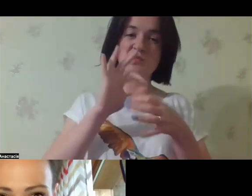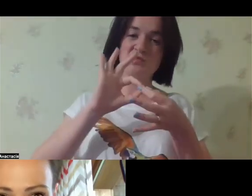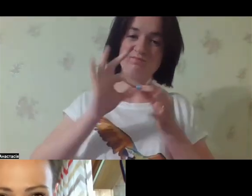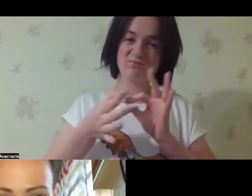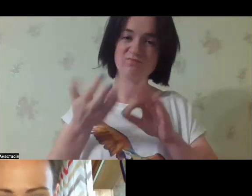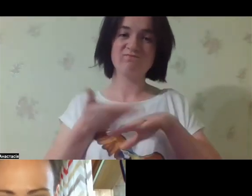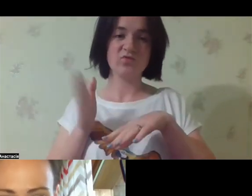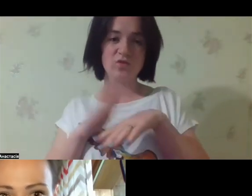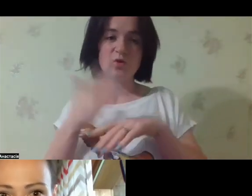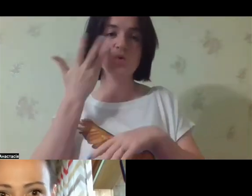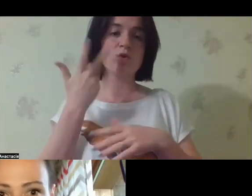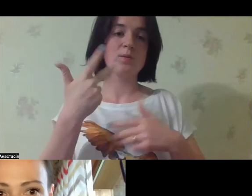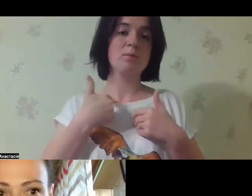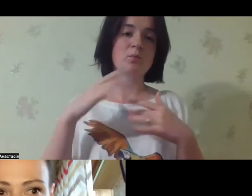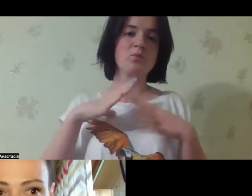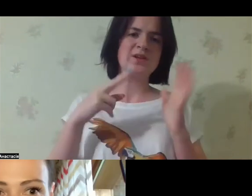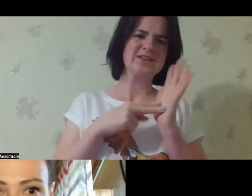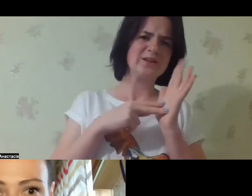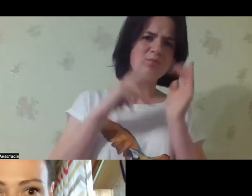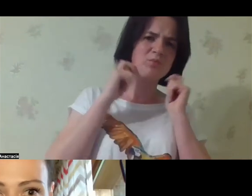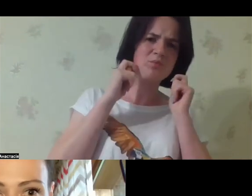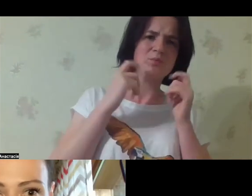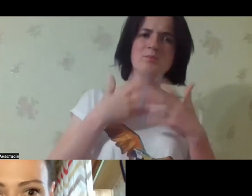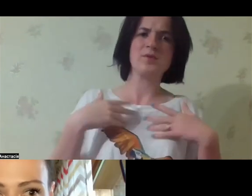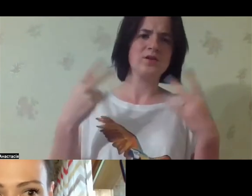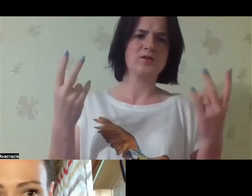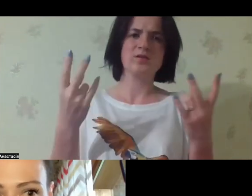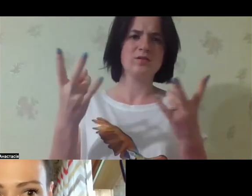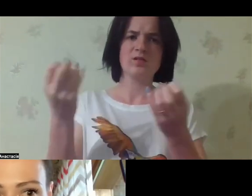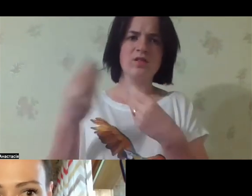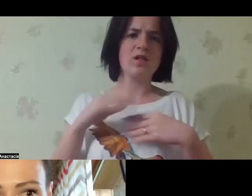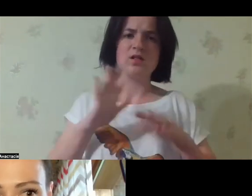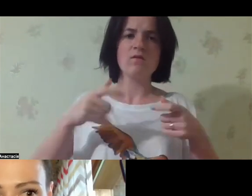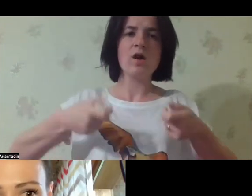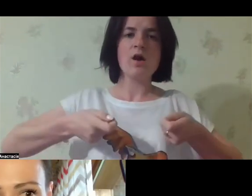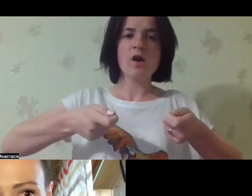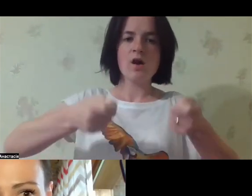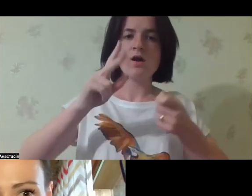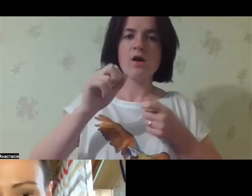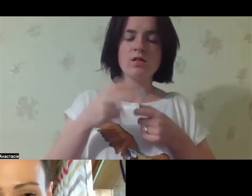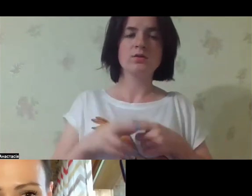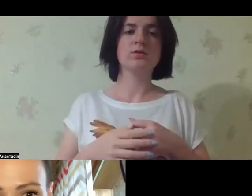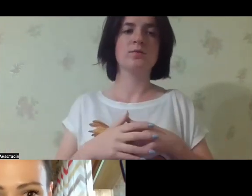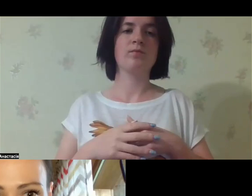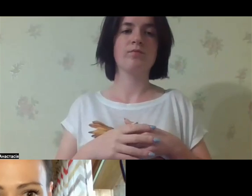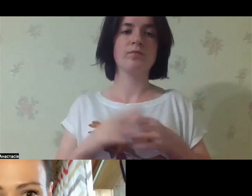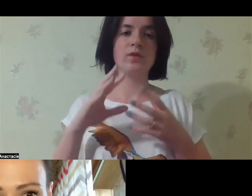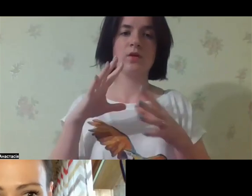Well, it was hard. When I was seven, they were not given